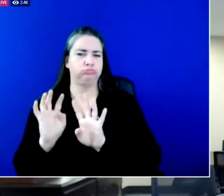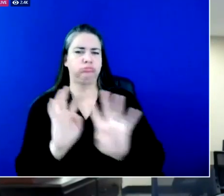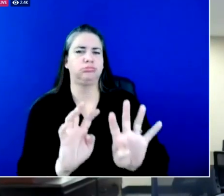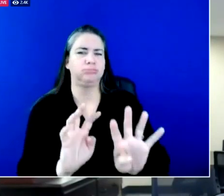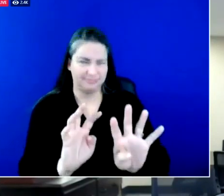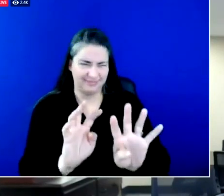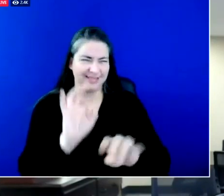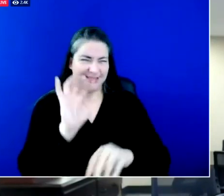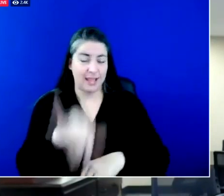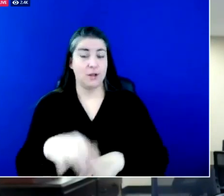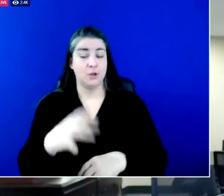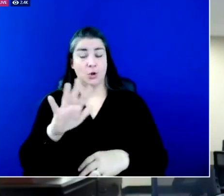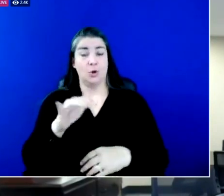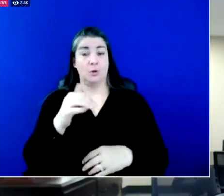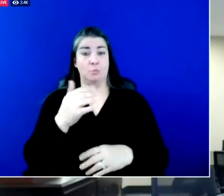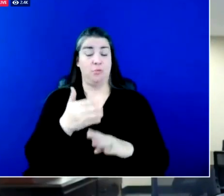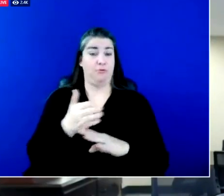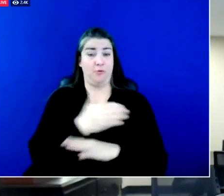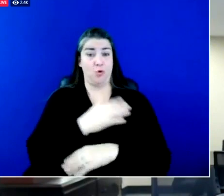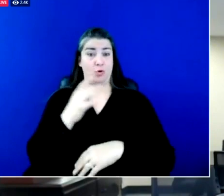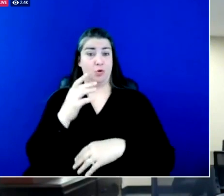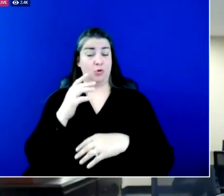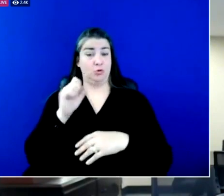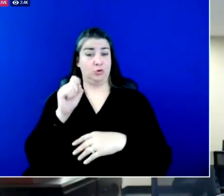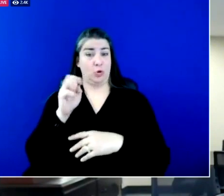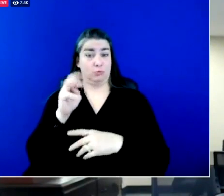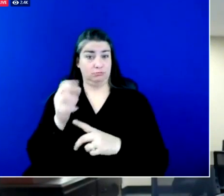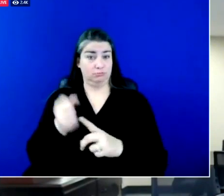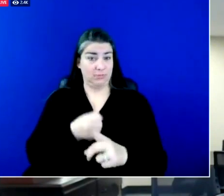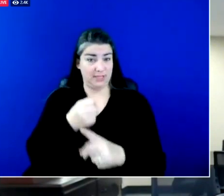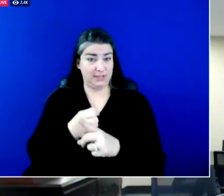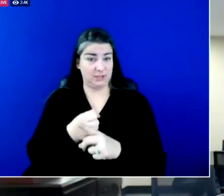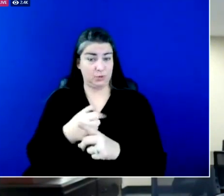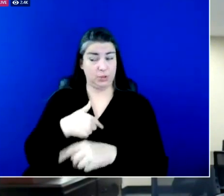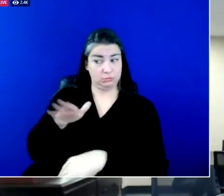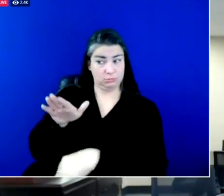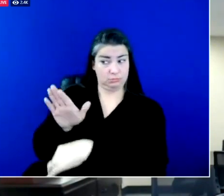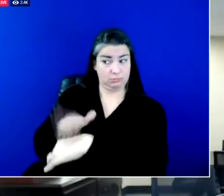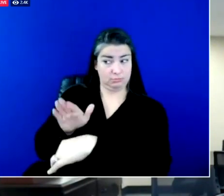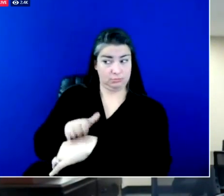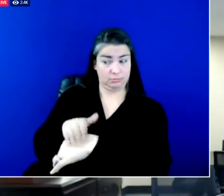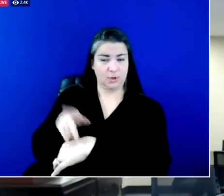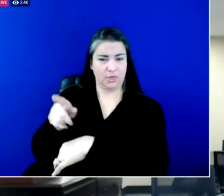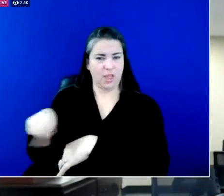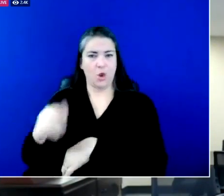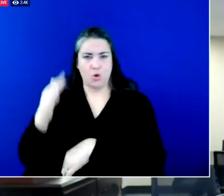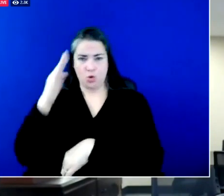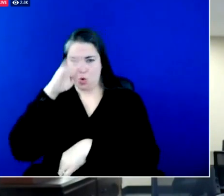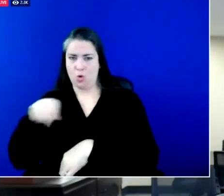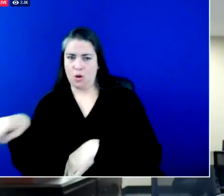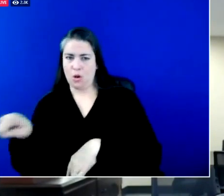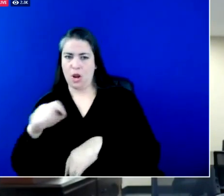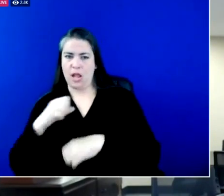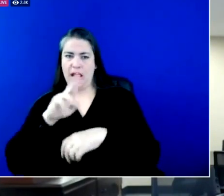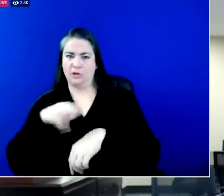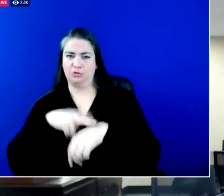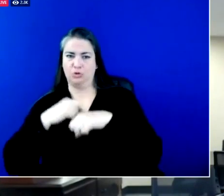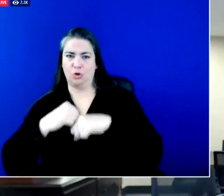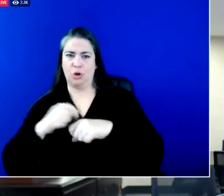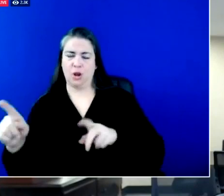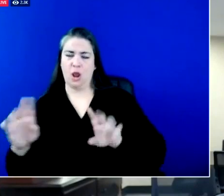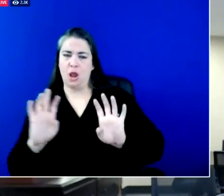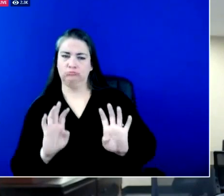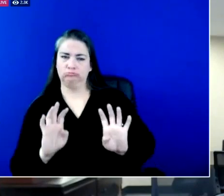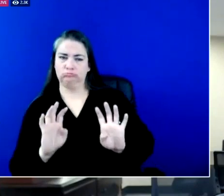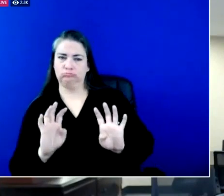have held them uh in a readiness state but they are not deployed at this point and uh we've not had any requests that